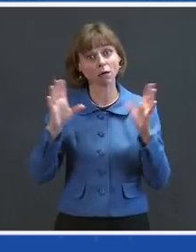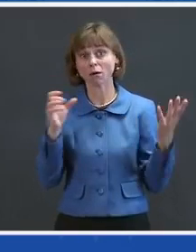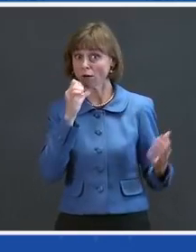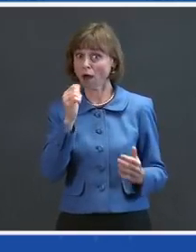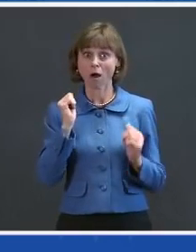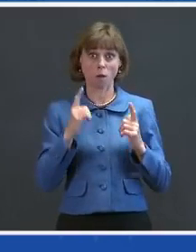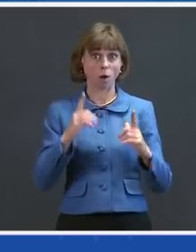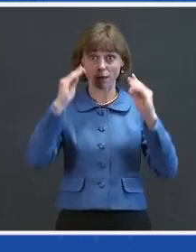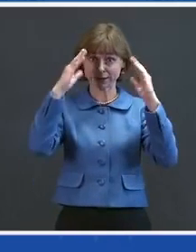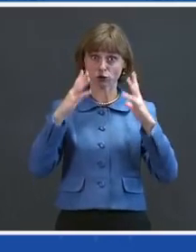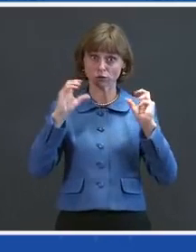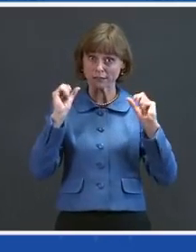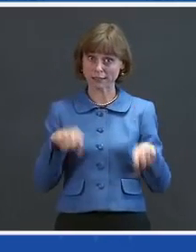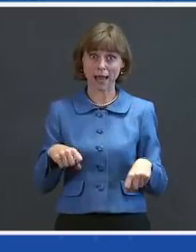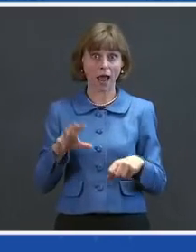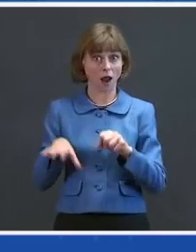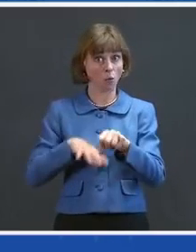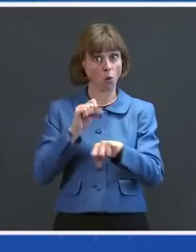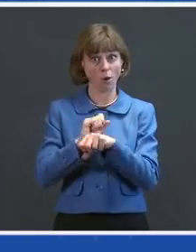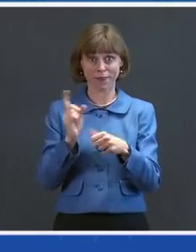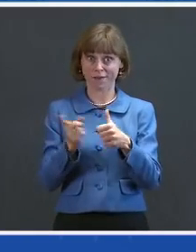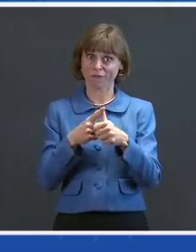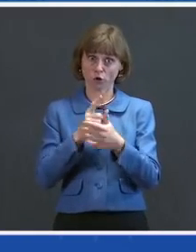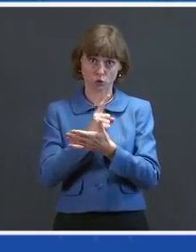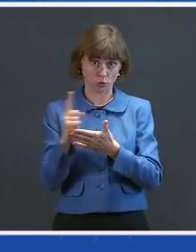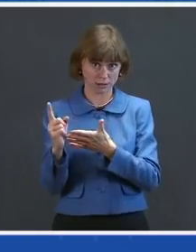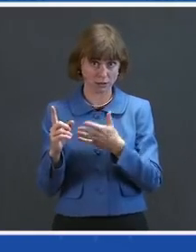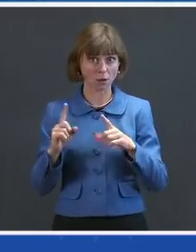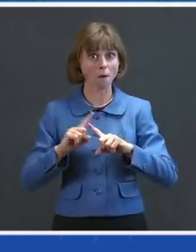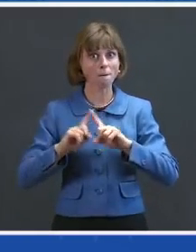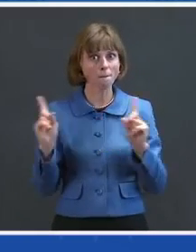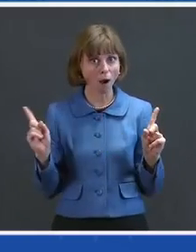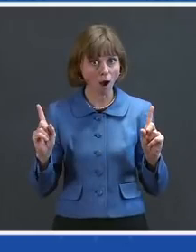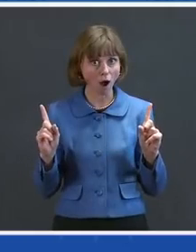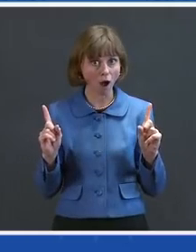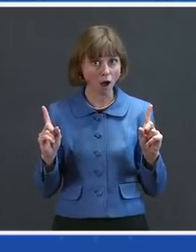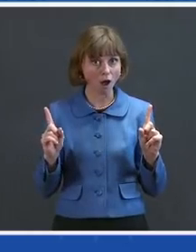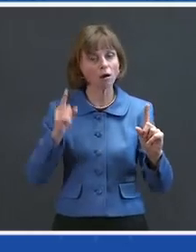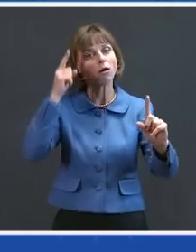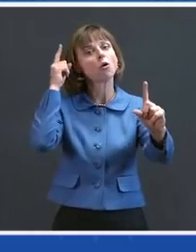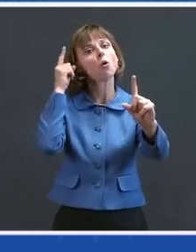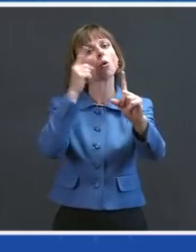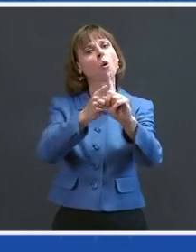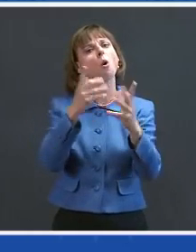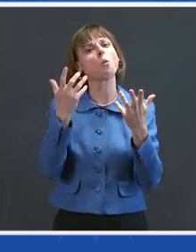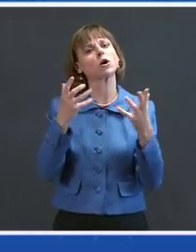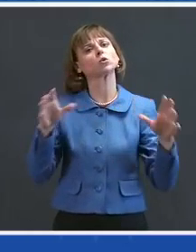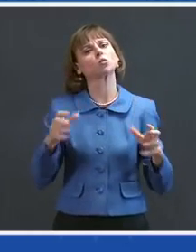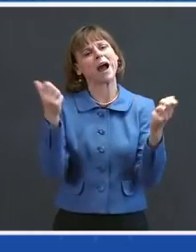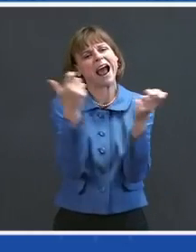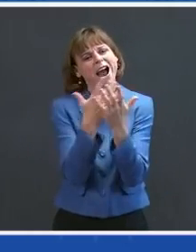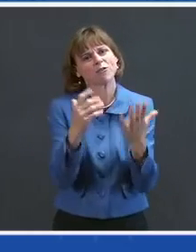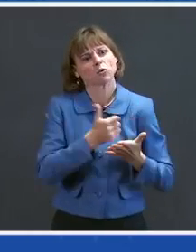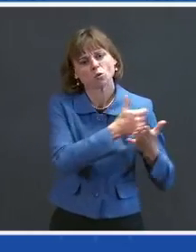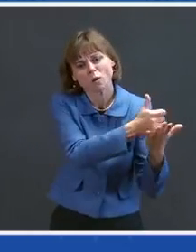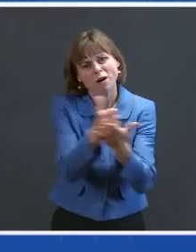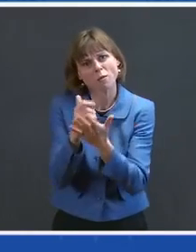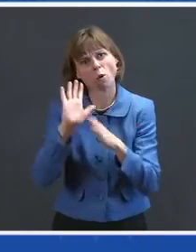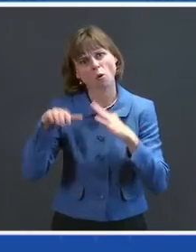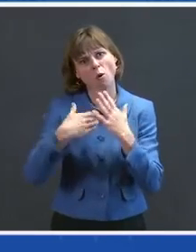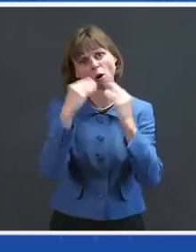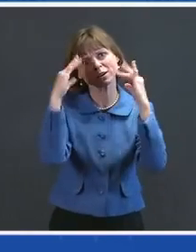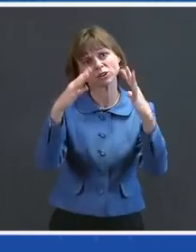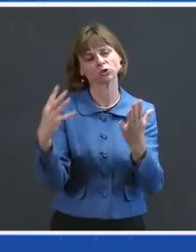educator will be able to get their appointment in the first week. But our goal is to do everything we can to help every educator receive a shot